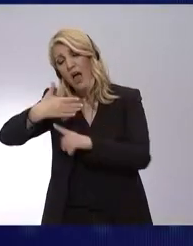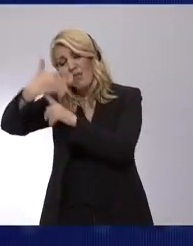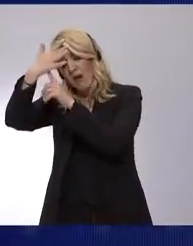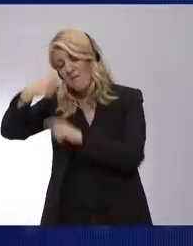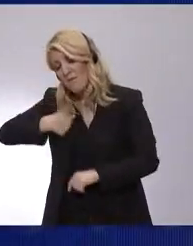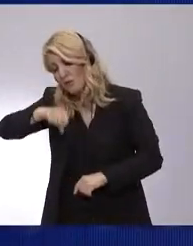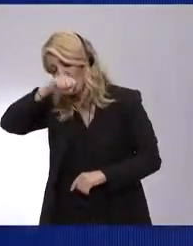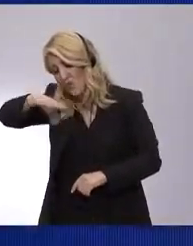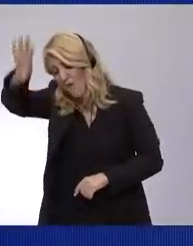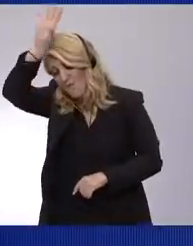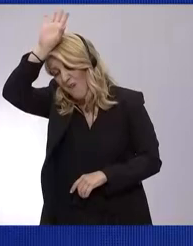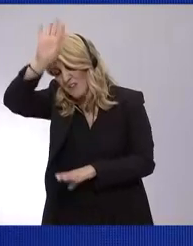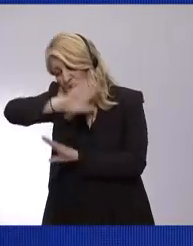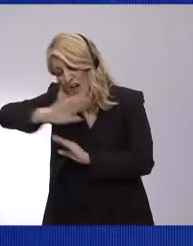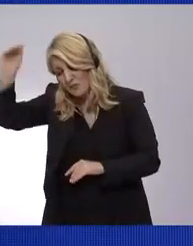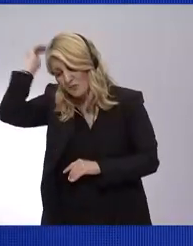of these nationalists.